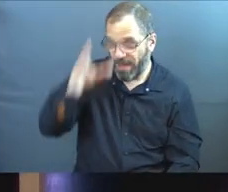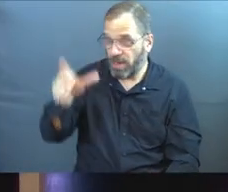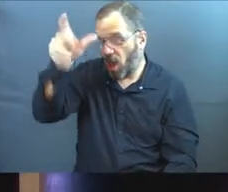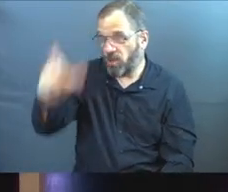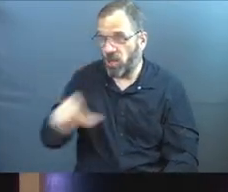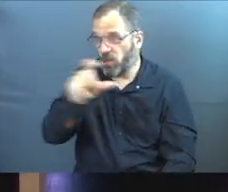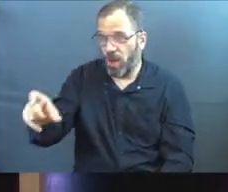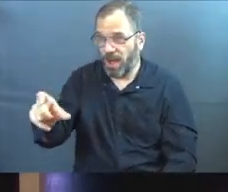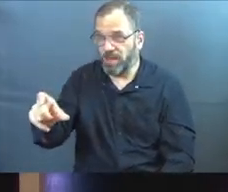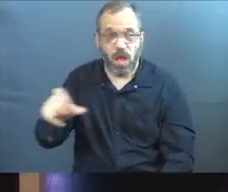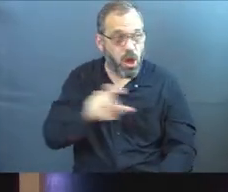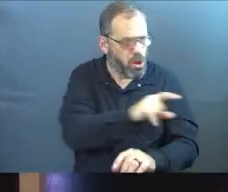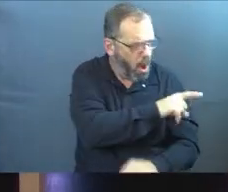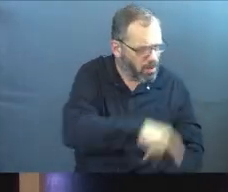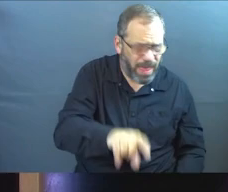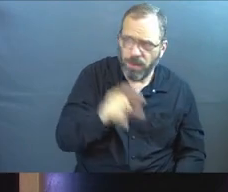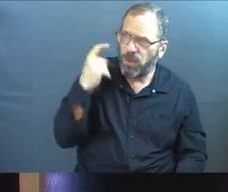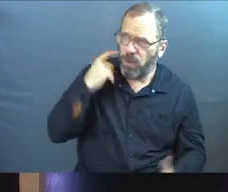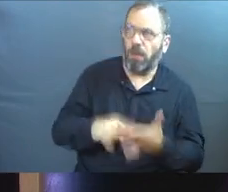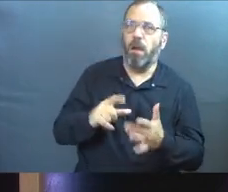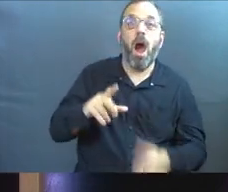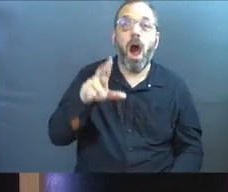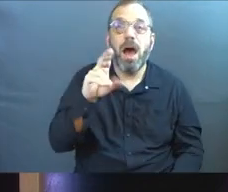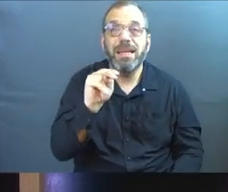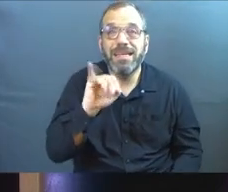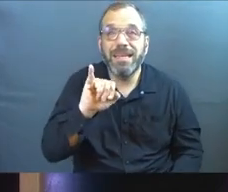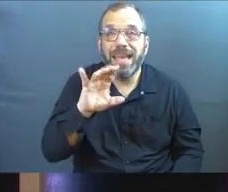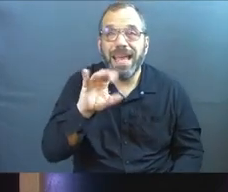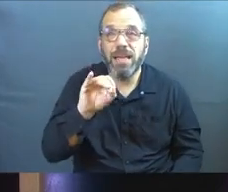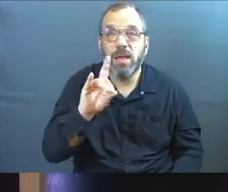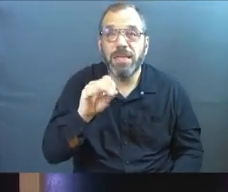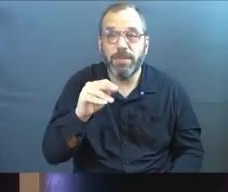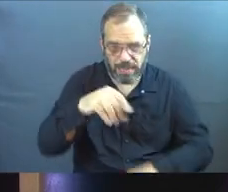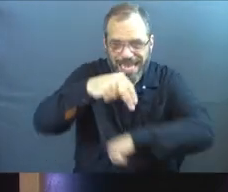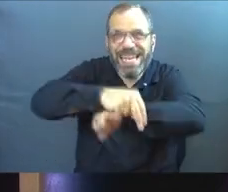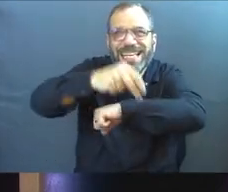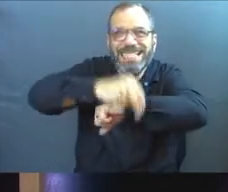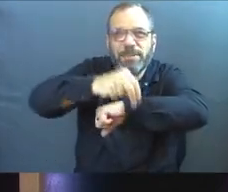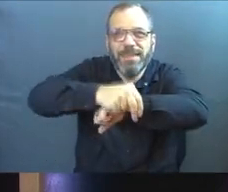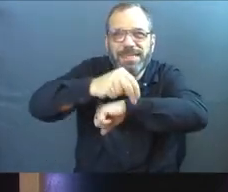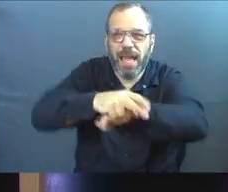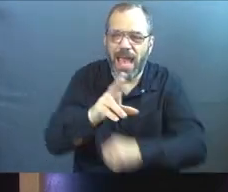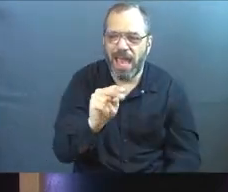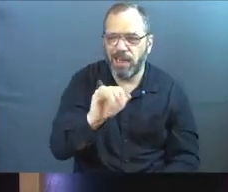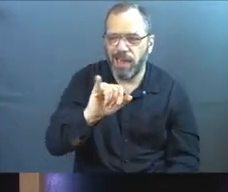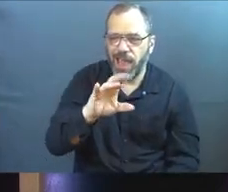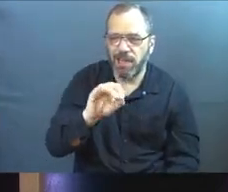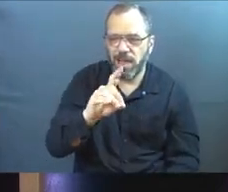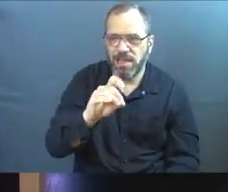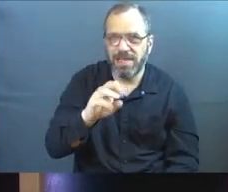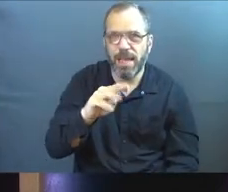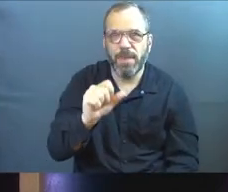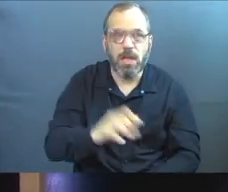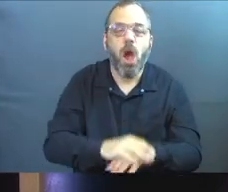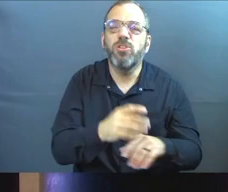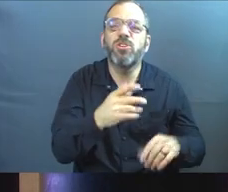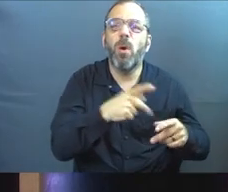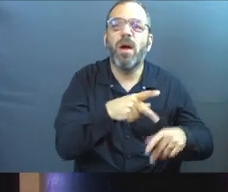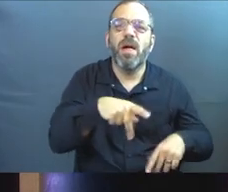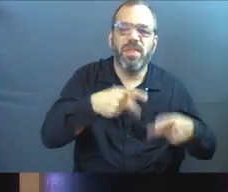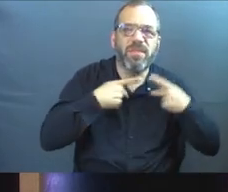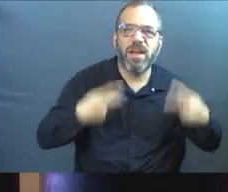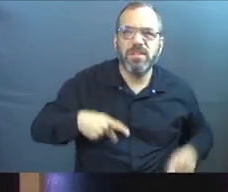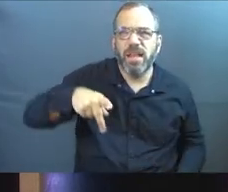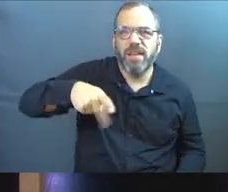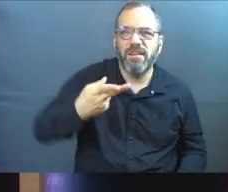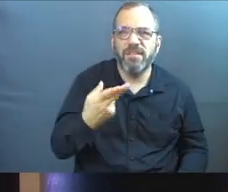changed. No one would have seen that coming. Nicodemus, Pharisee. You could even say the Pharisees were the enemies of Jesus.